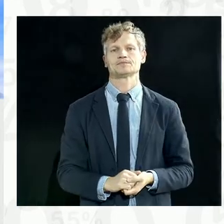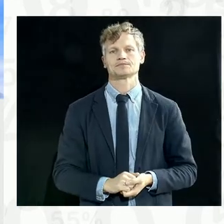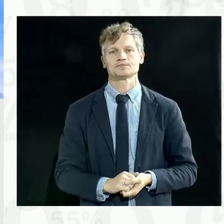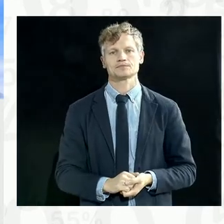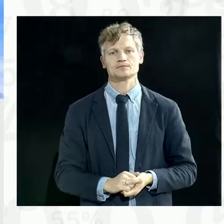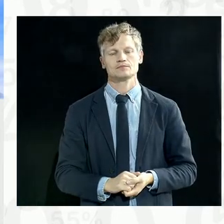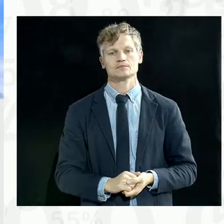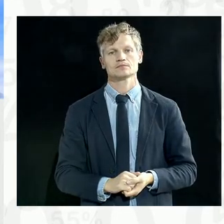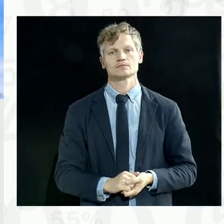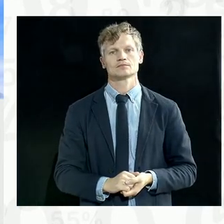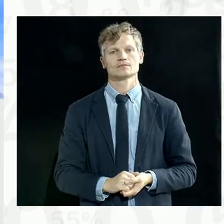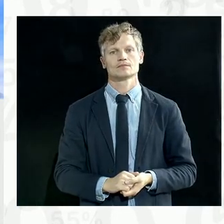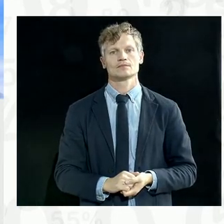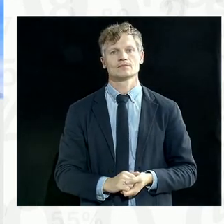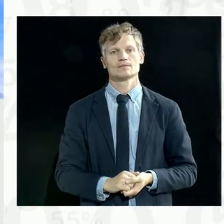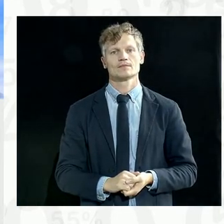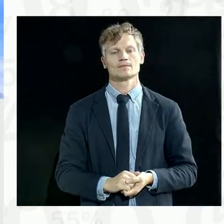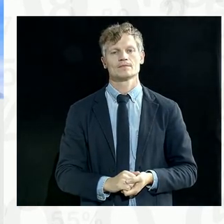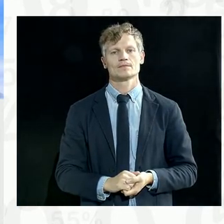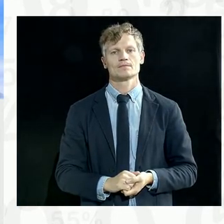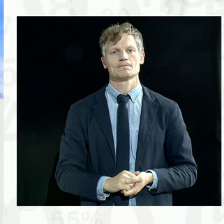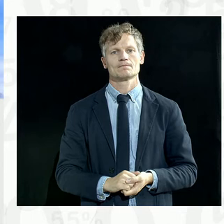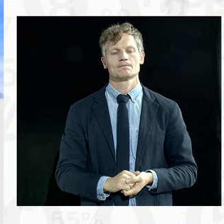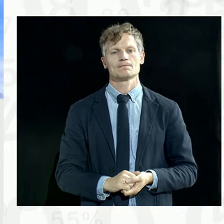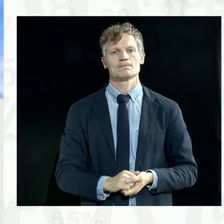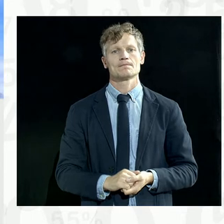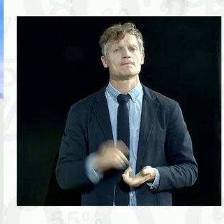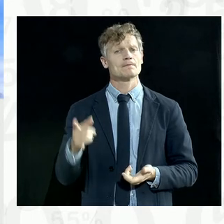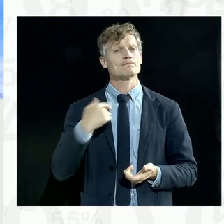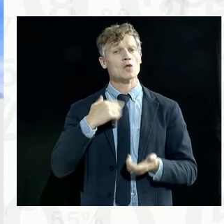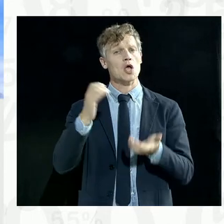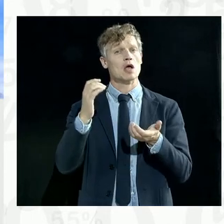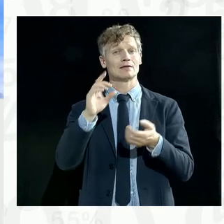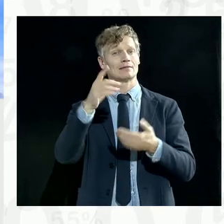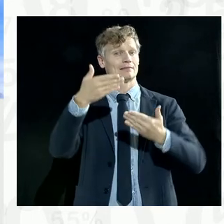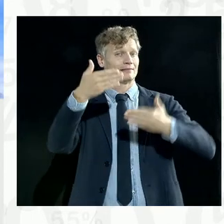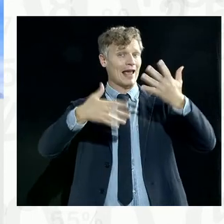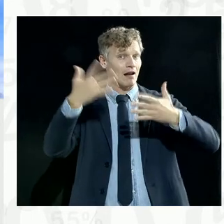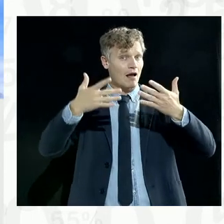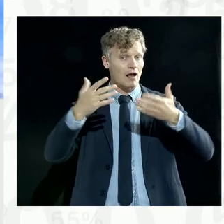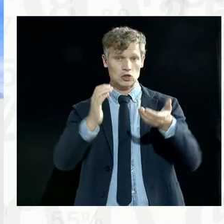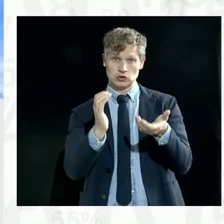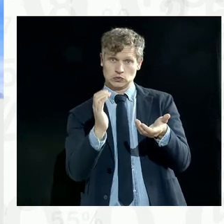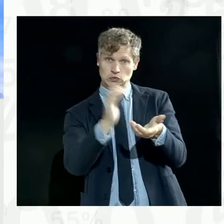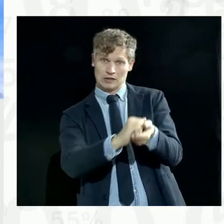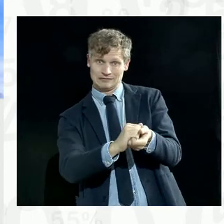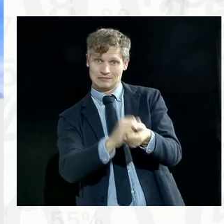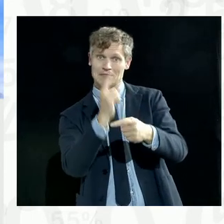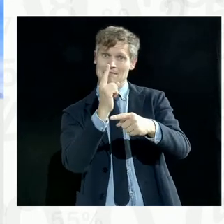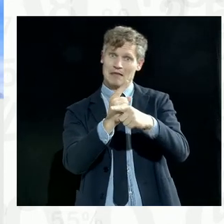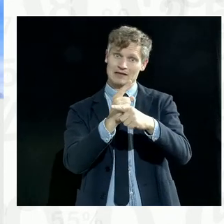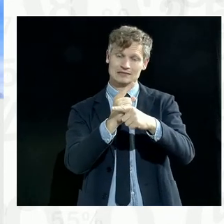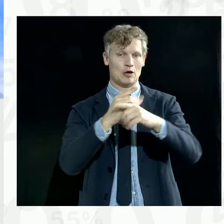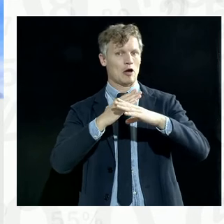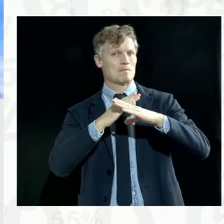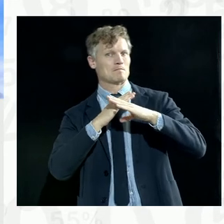This trust must not only come from the national